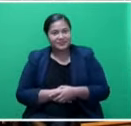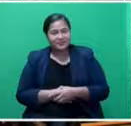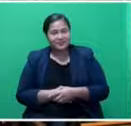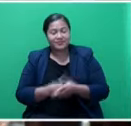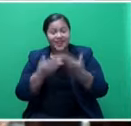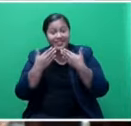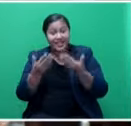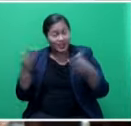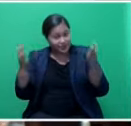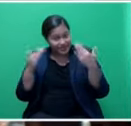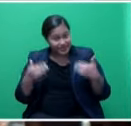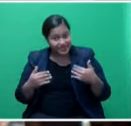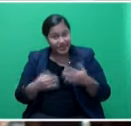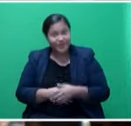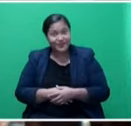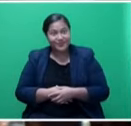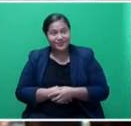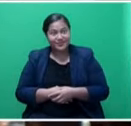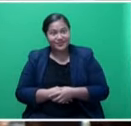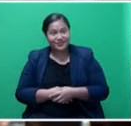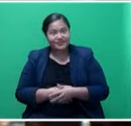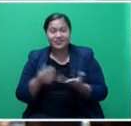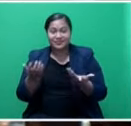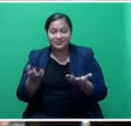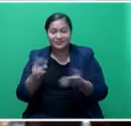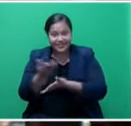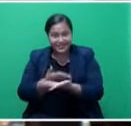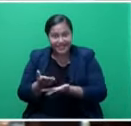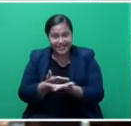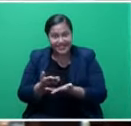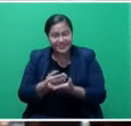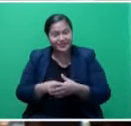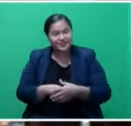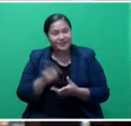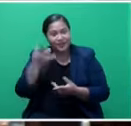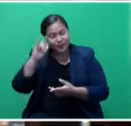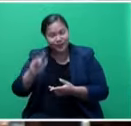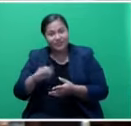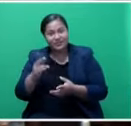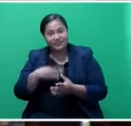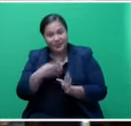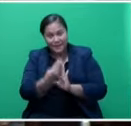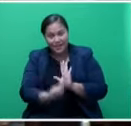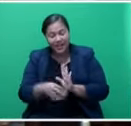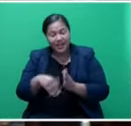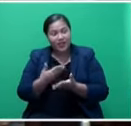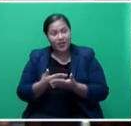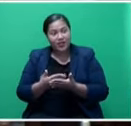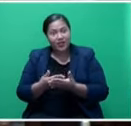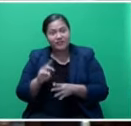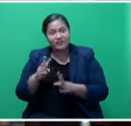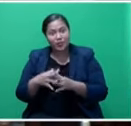Thank you, Mr. Speaker, sir. As discussed when I did move this particular motion for this bill on Wednesday, it